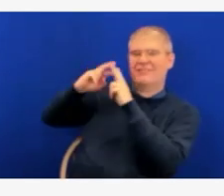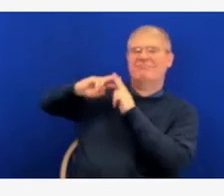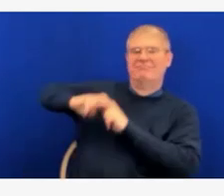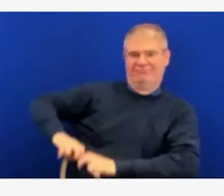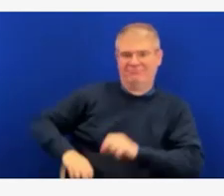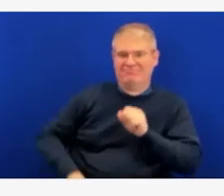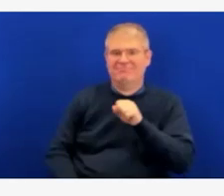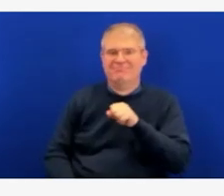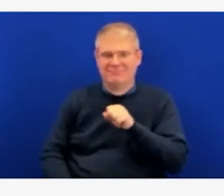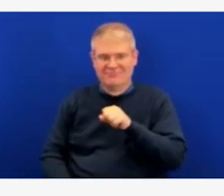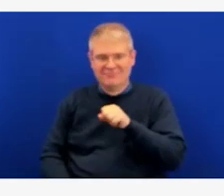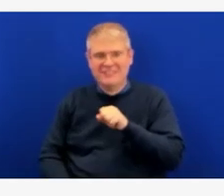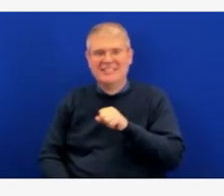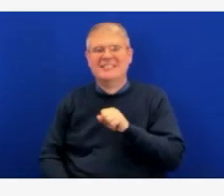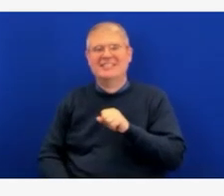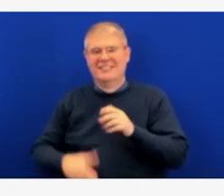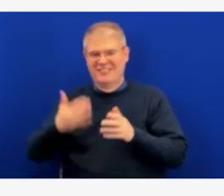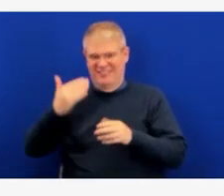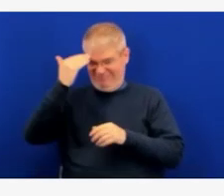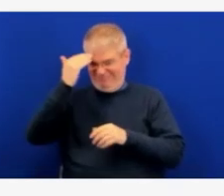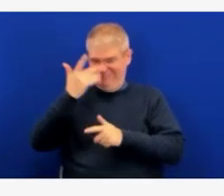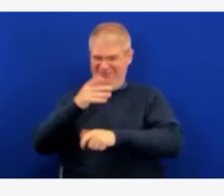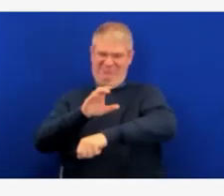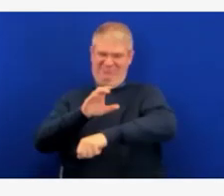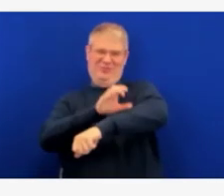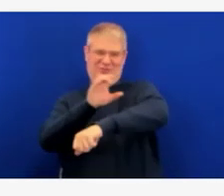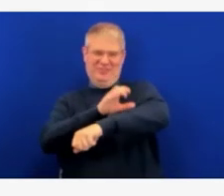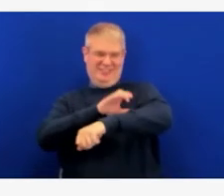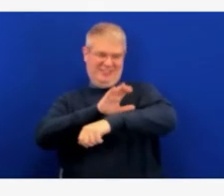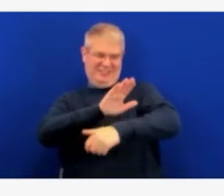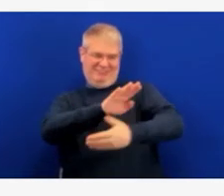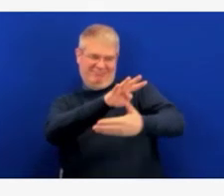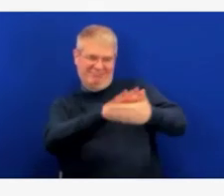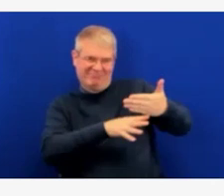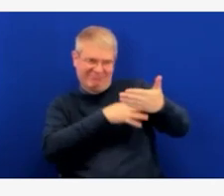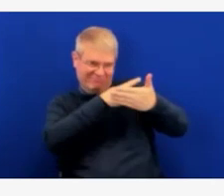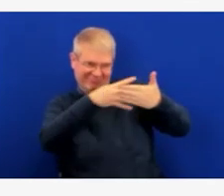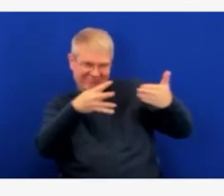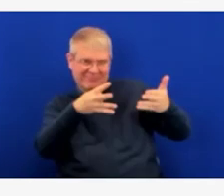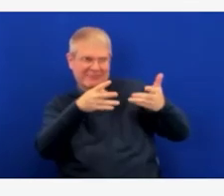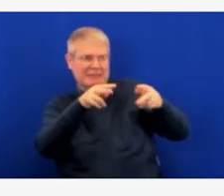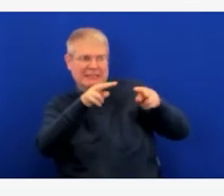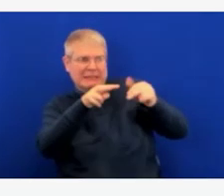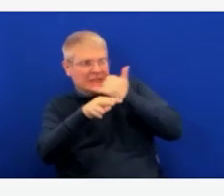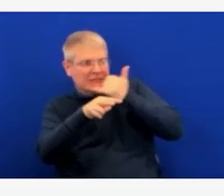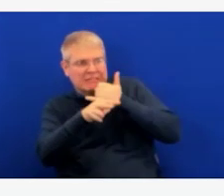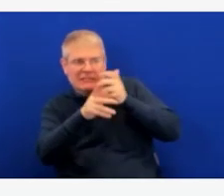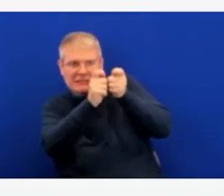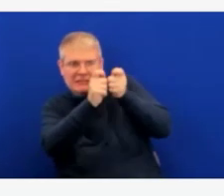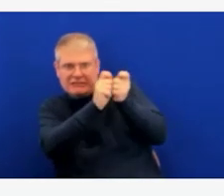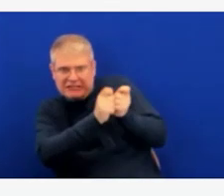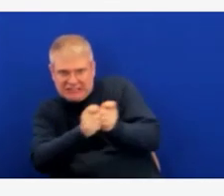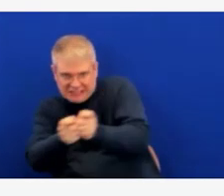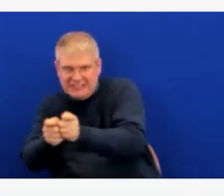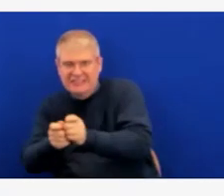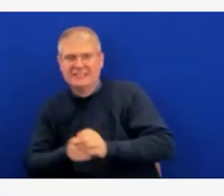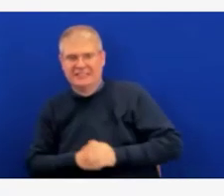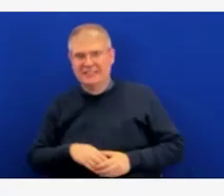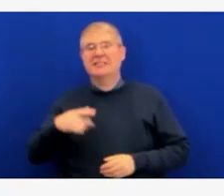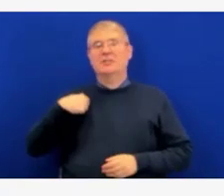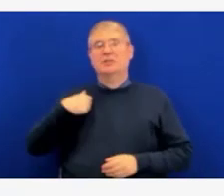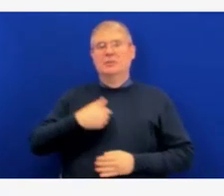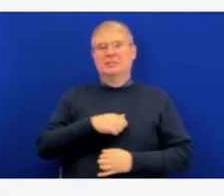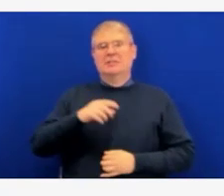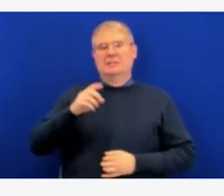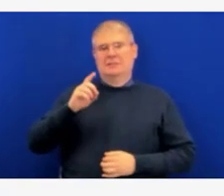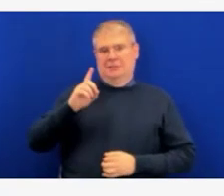critique them. The models that were being shown back in August were sort of the worst-case scenarios, and we did not hit